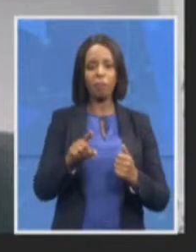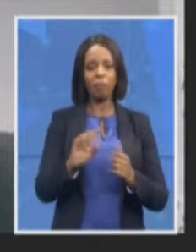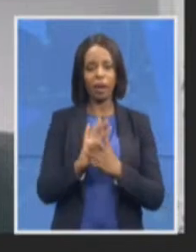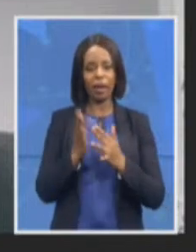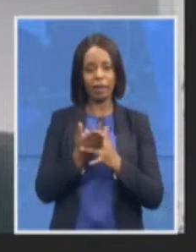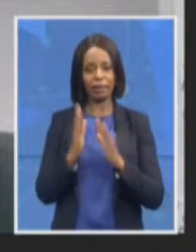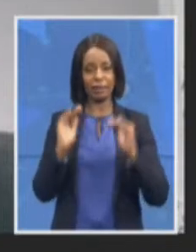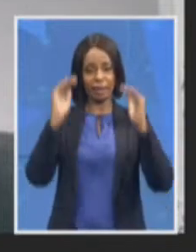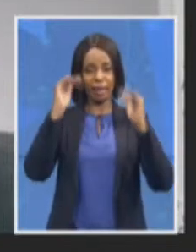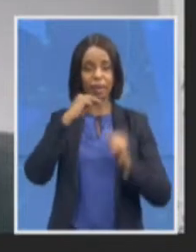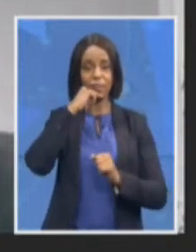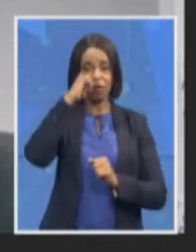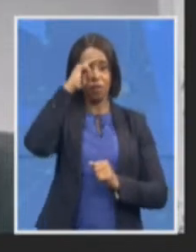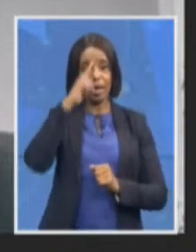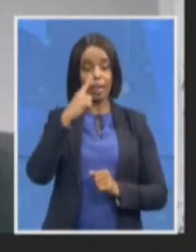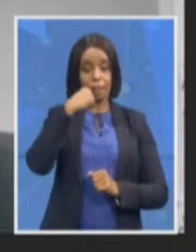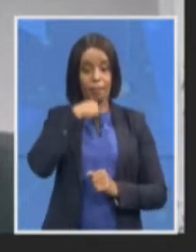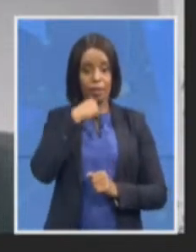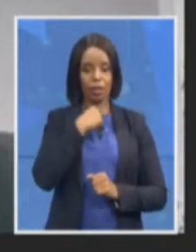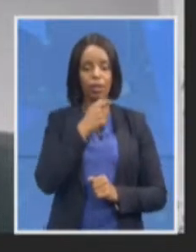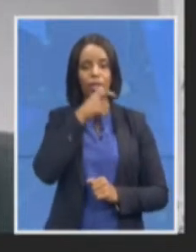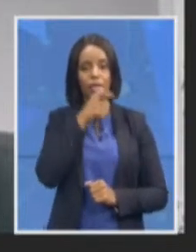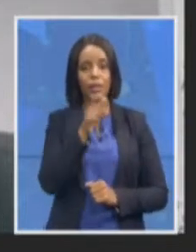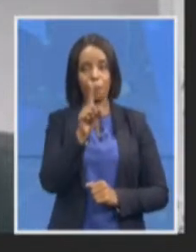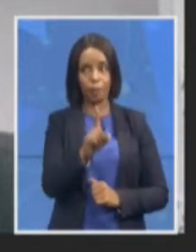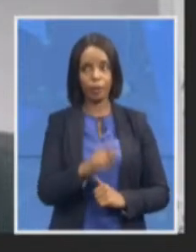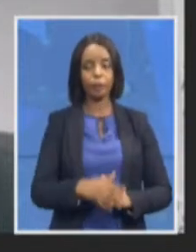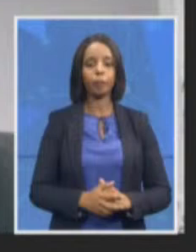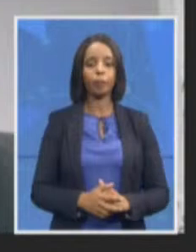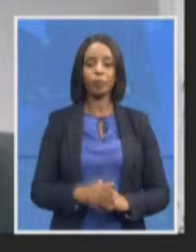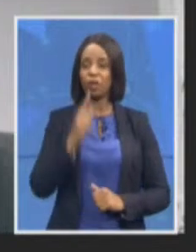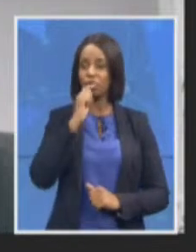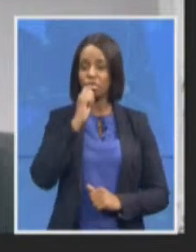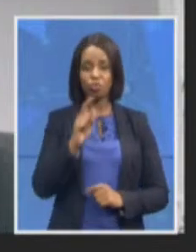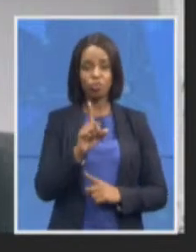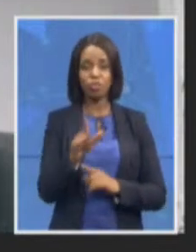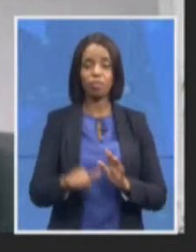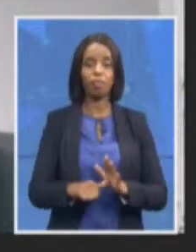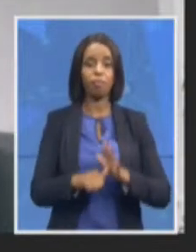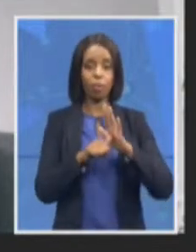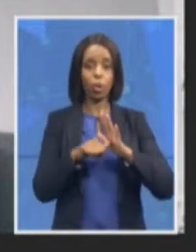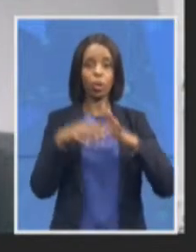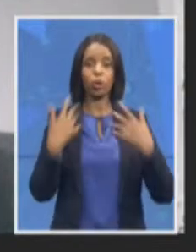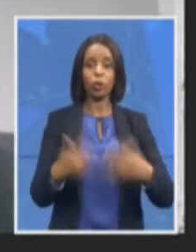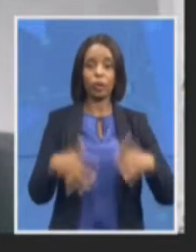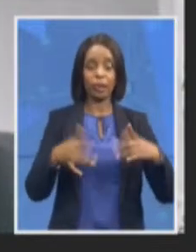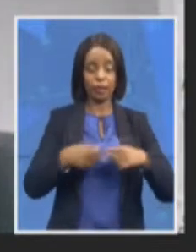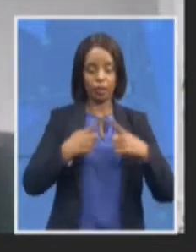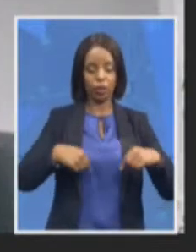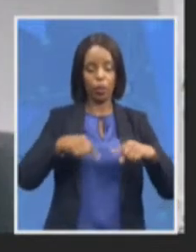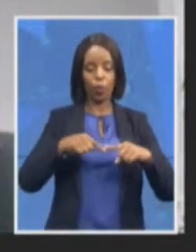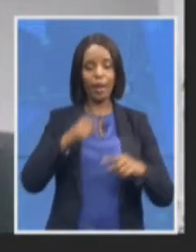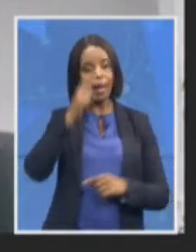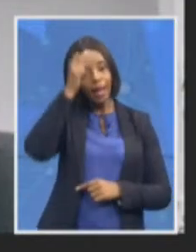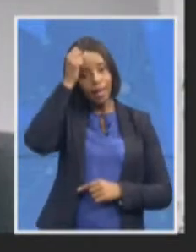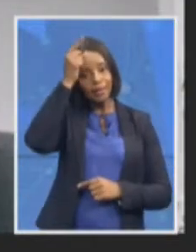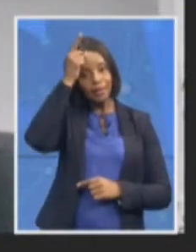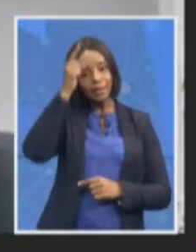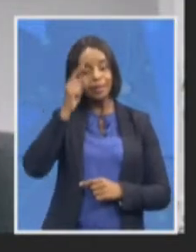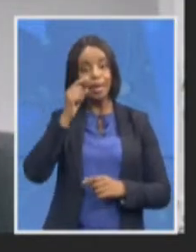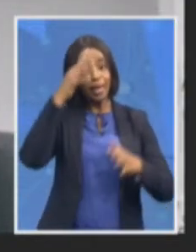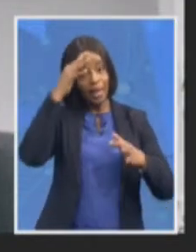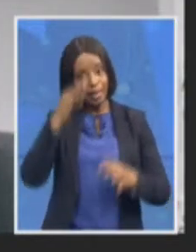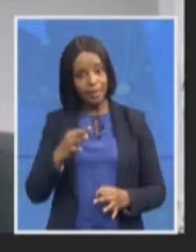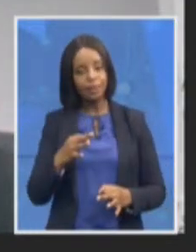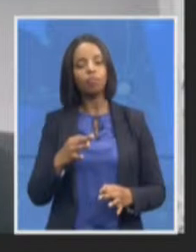it's important to understand that decisions to prosecute or not to prosecute are taken by directors of public